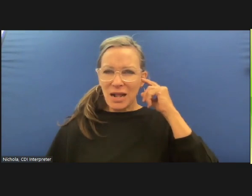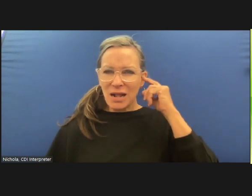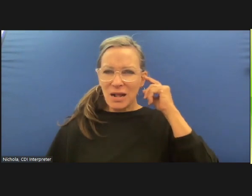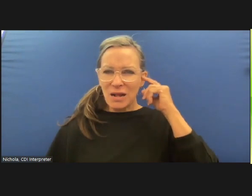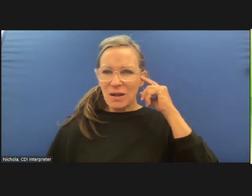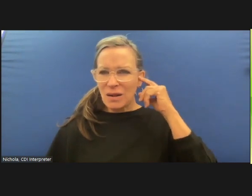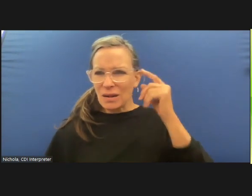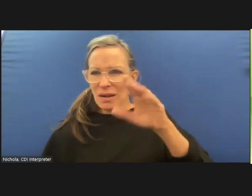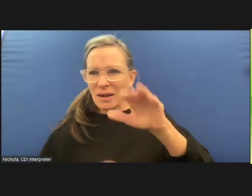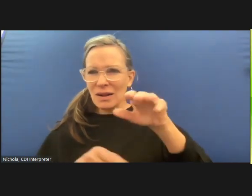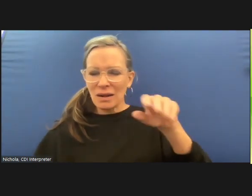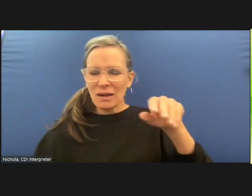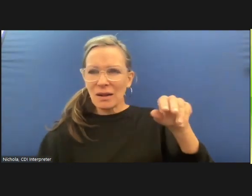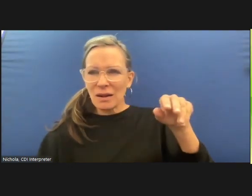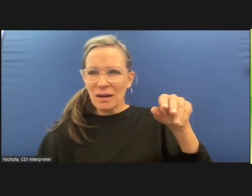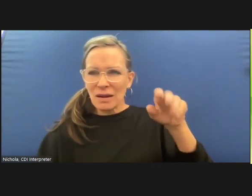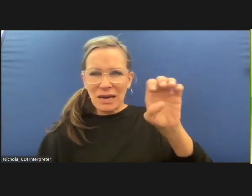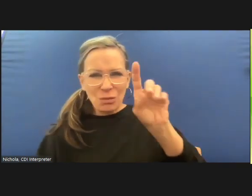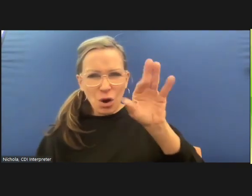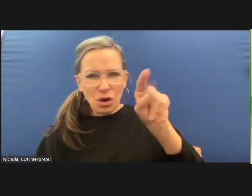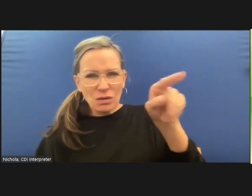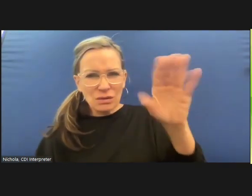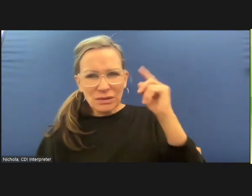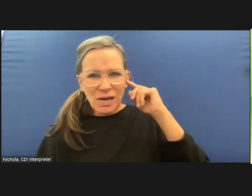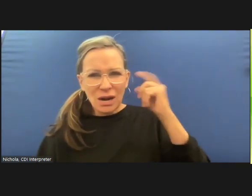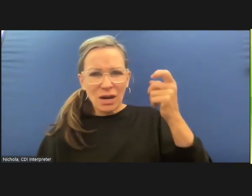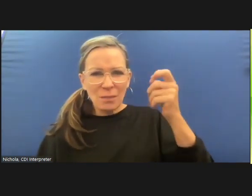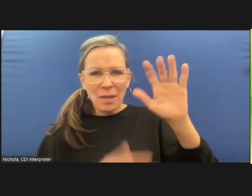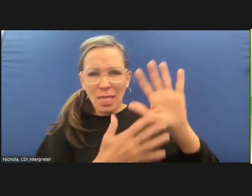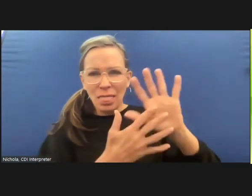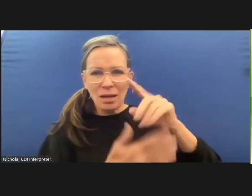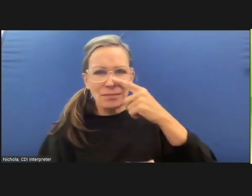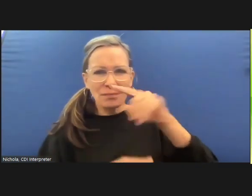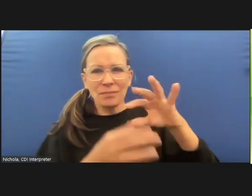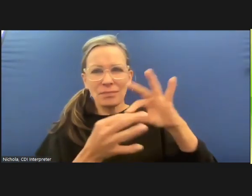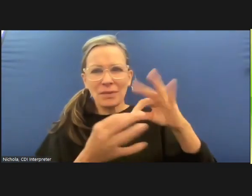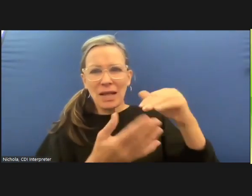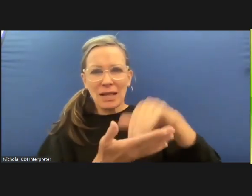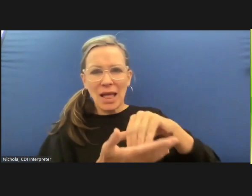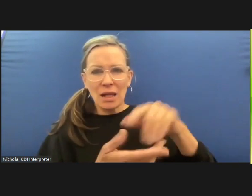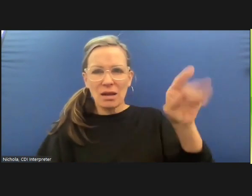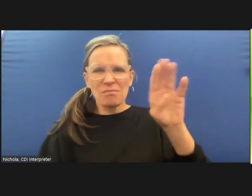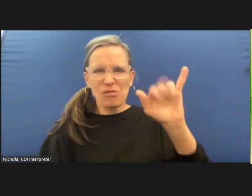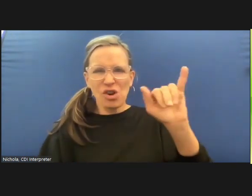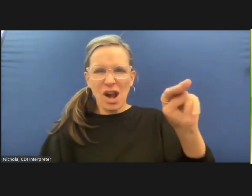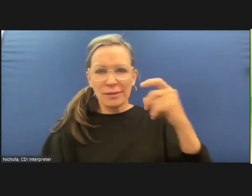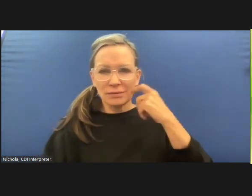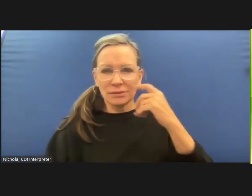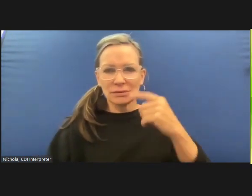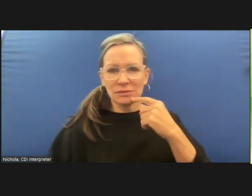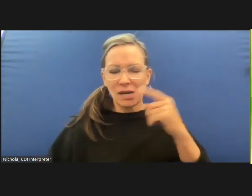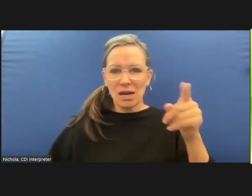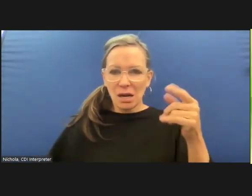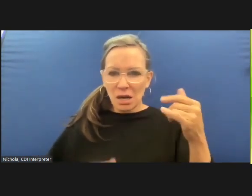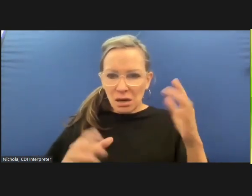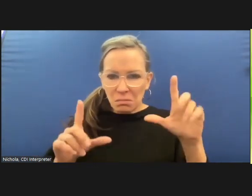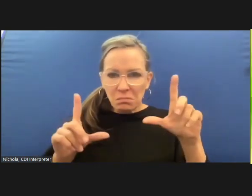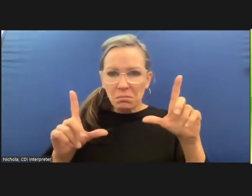i will try one more time but it's i i can't even describe it um but okay